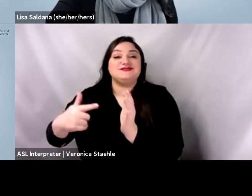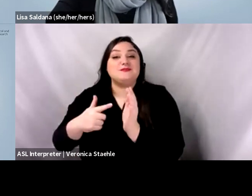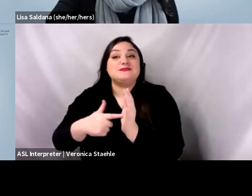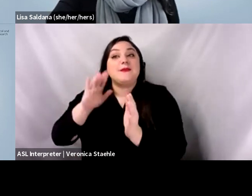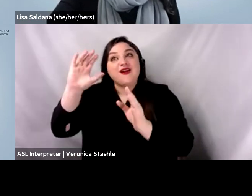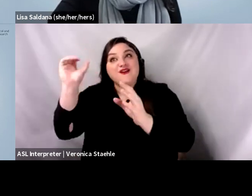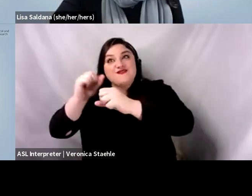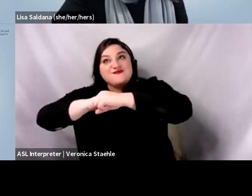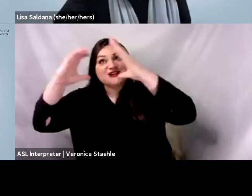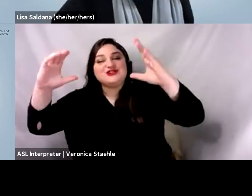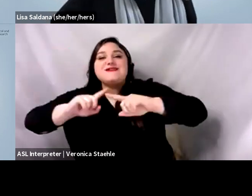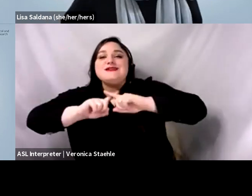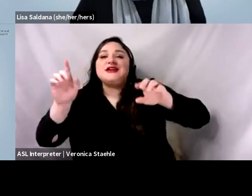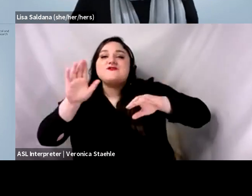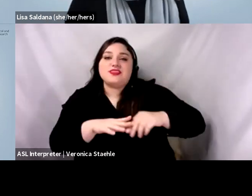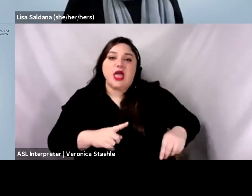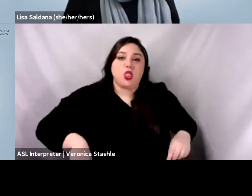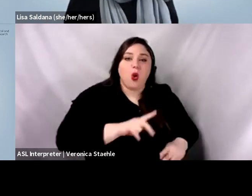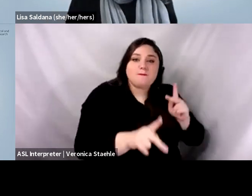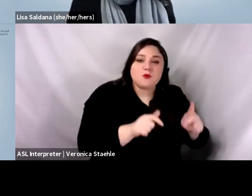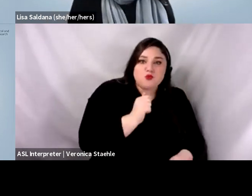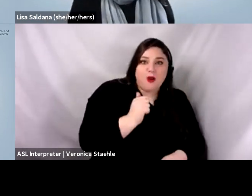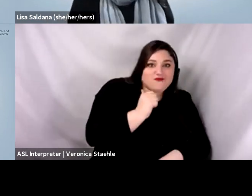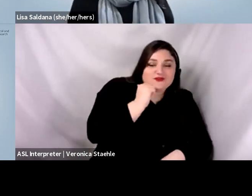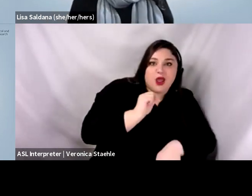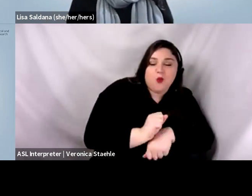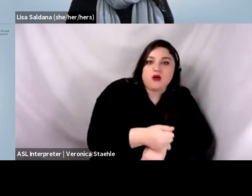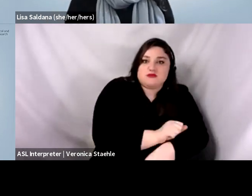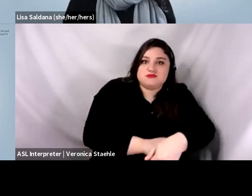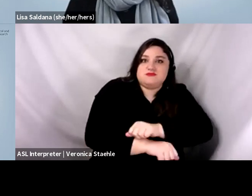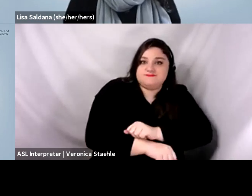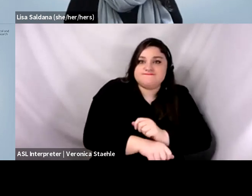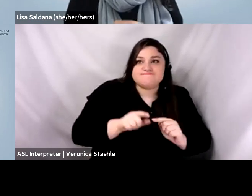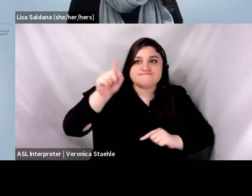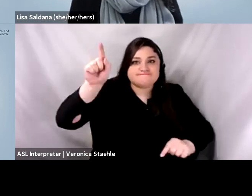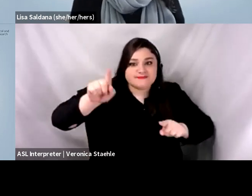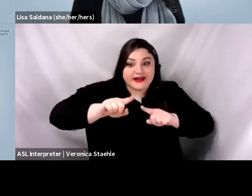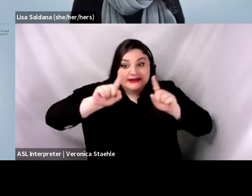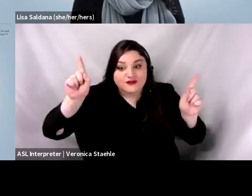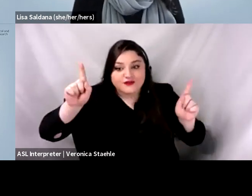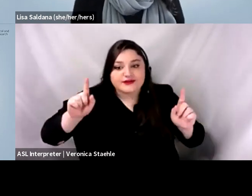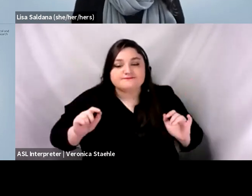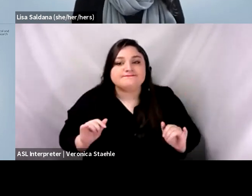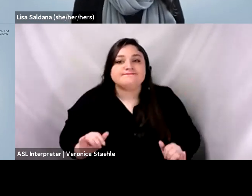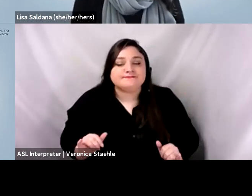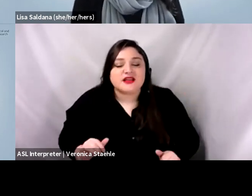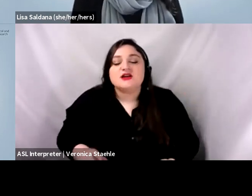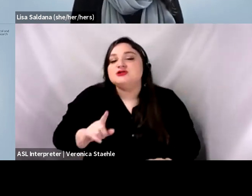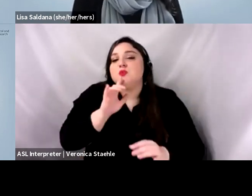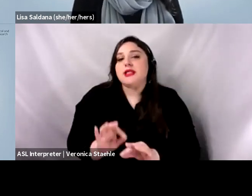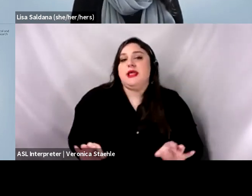are boots on the ground doing the work. So I think it has to be that your processes are integrated into the fabric of the organization,